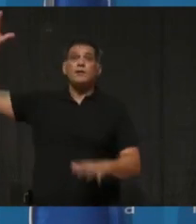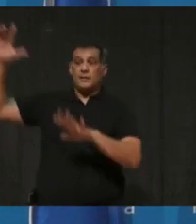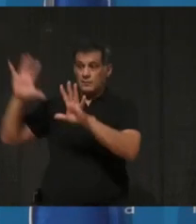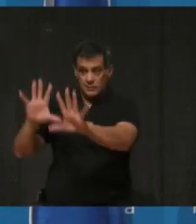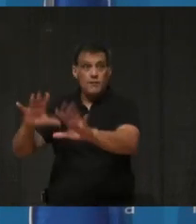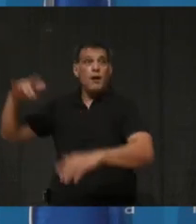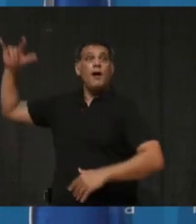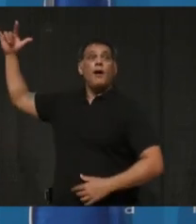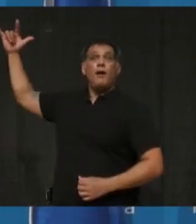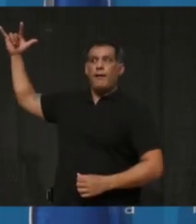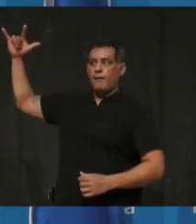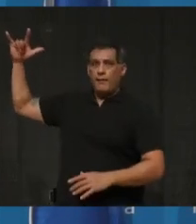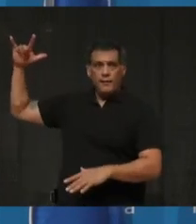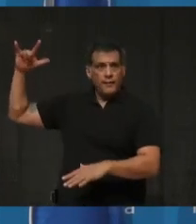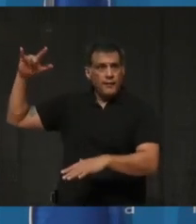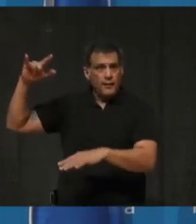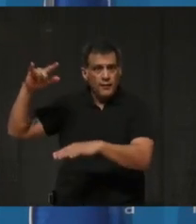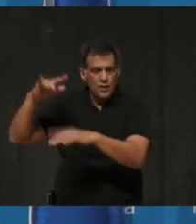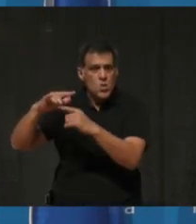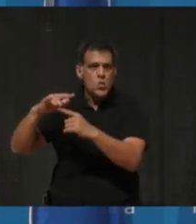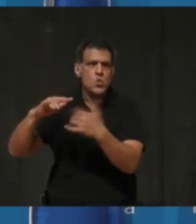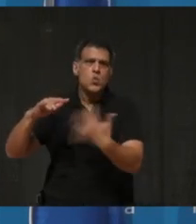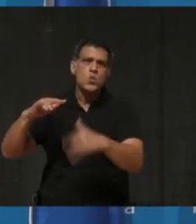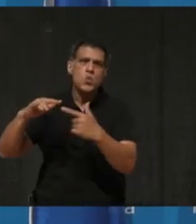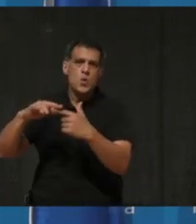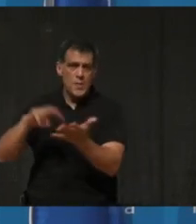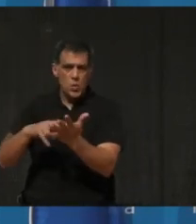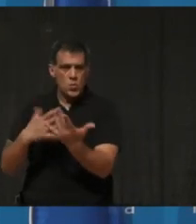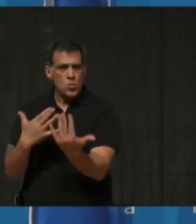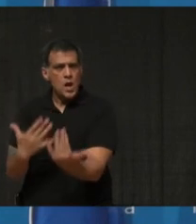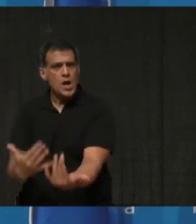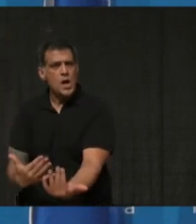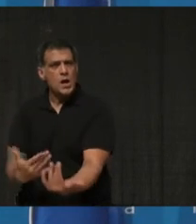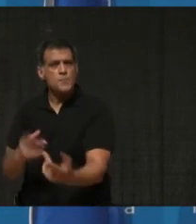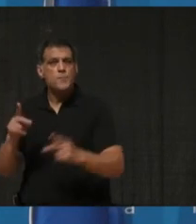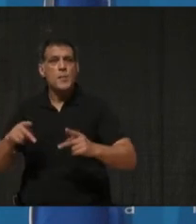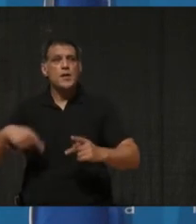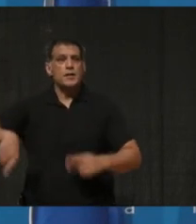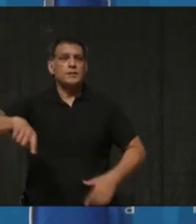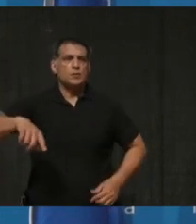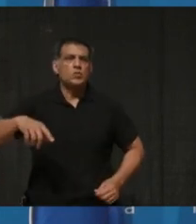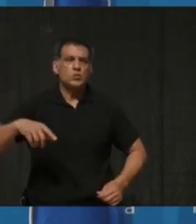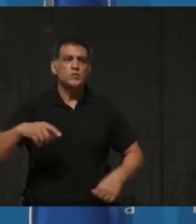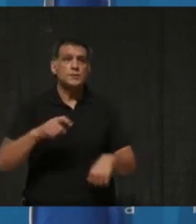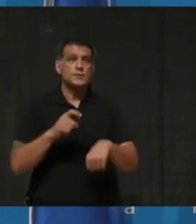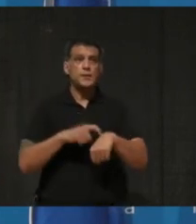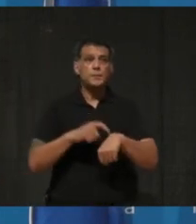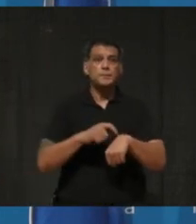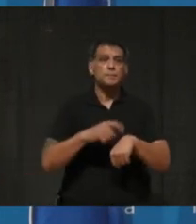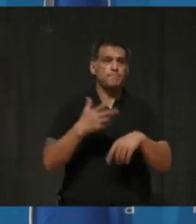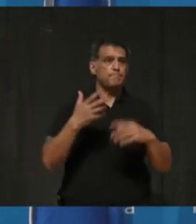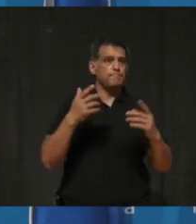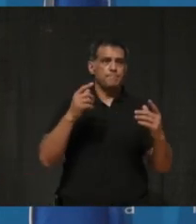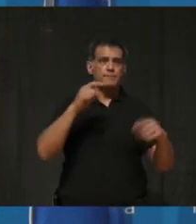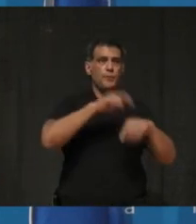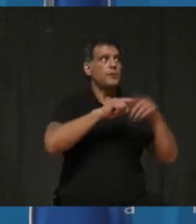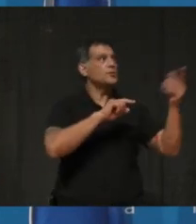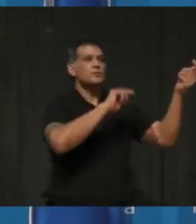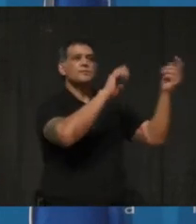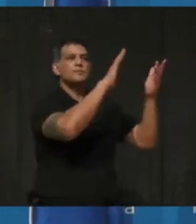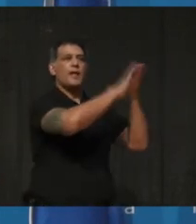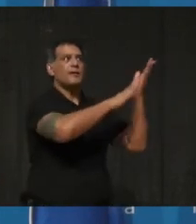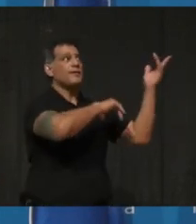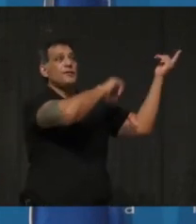a night's sleep and then you are waiting multiple hours to book a hotel room. It's been a very cumbersome process. So